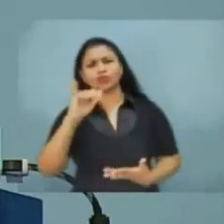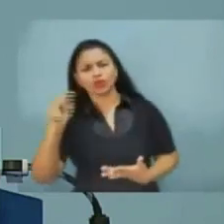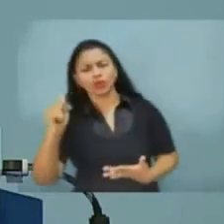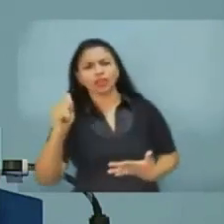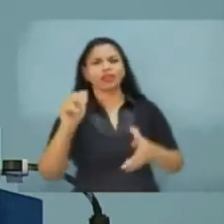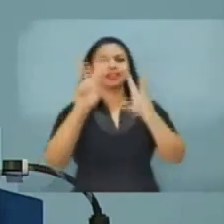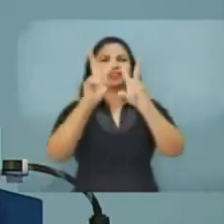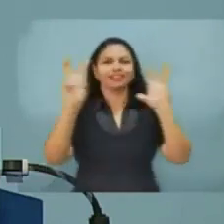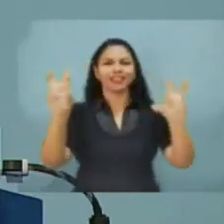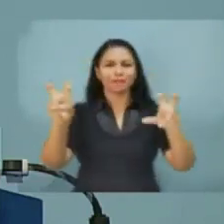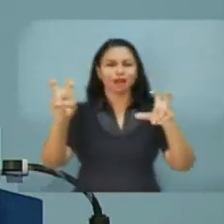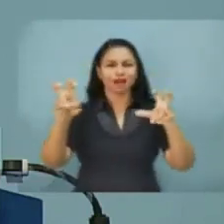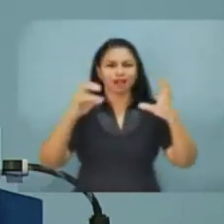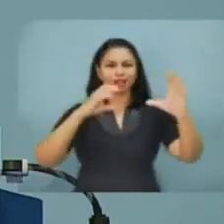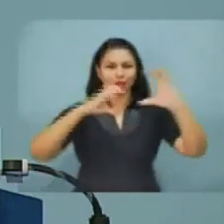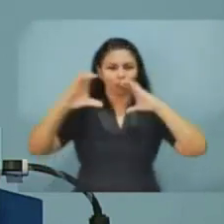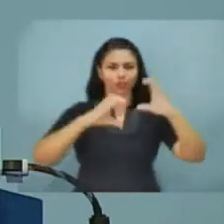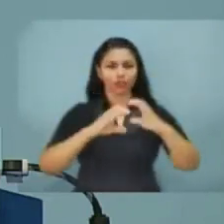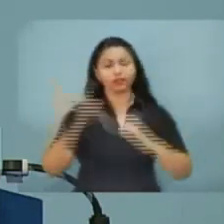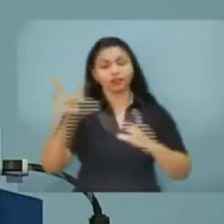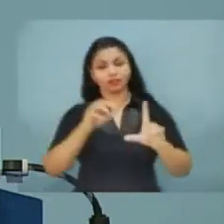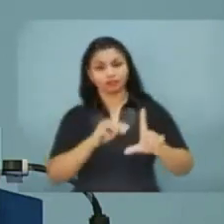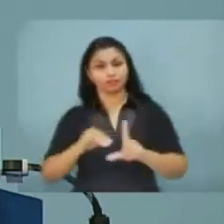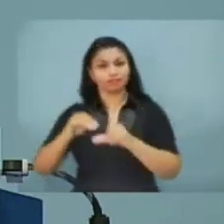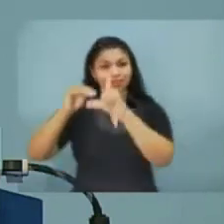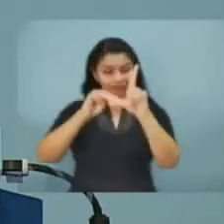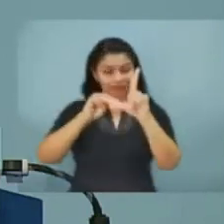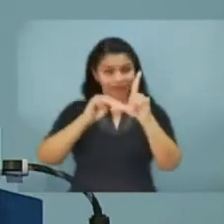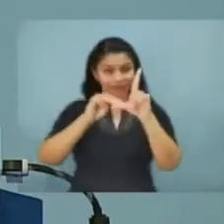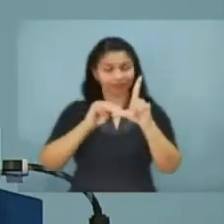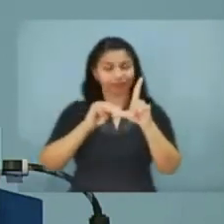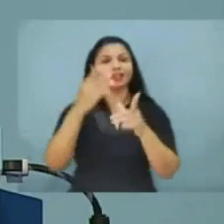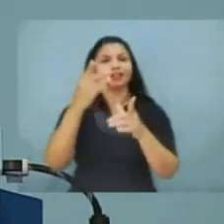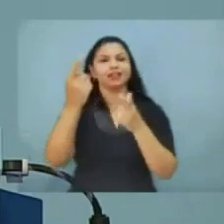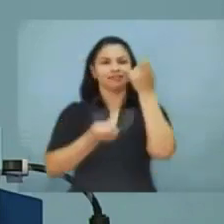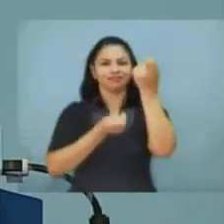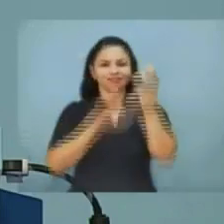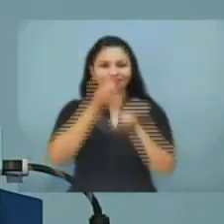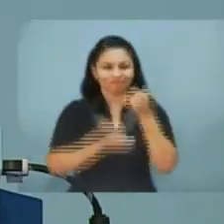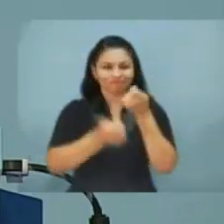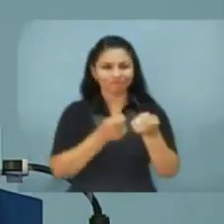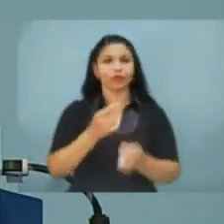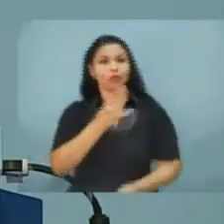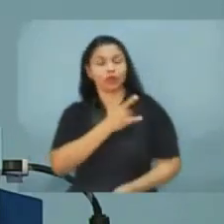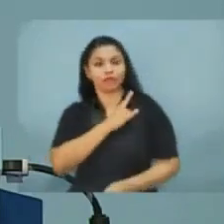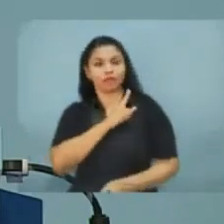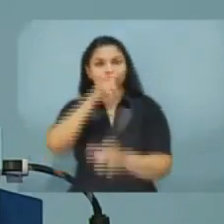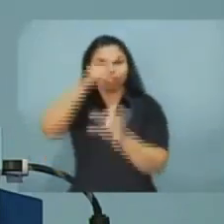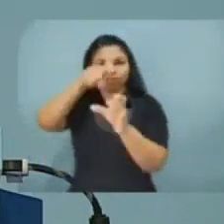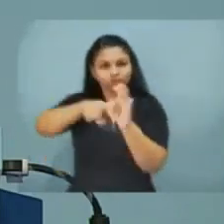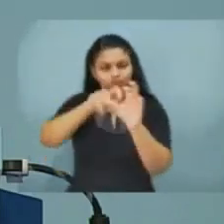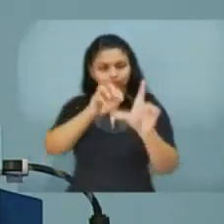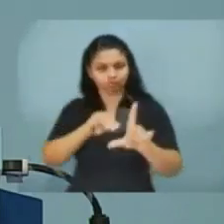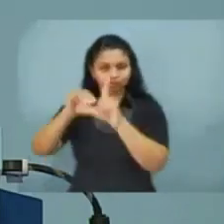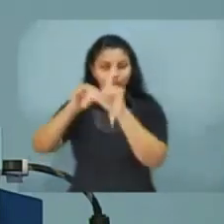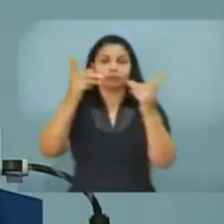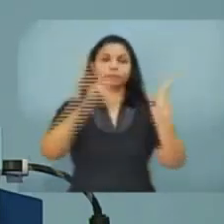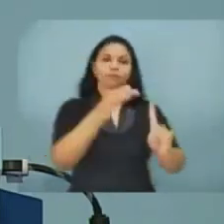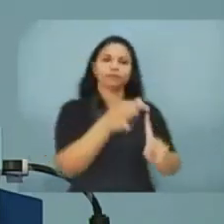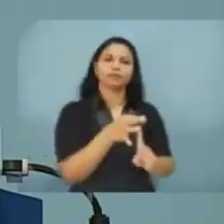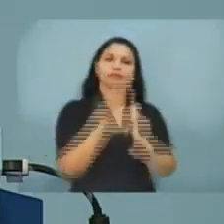satellite industry sector. Master's degree in business administration from Torquato University, specialization in